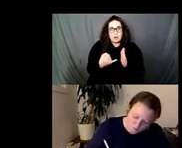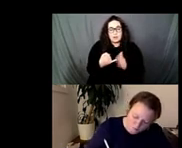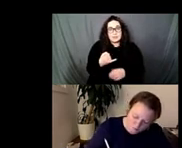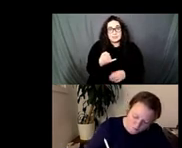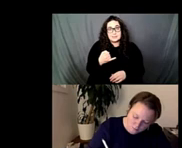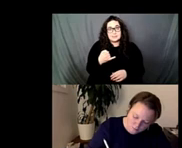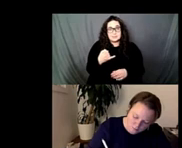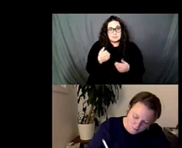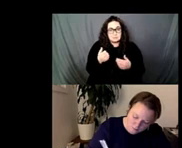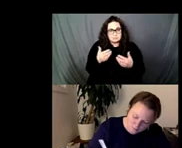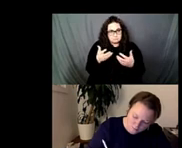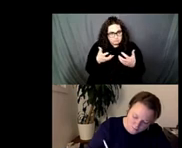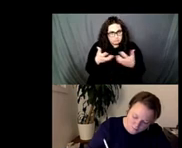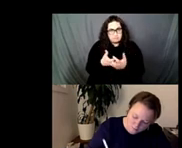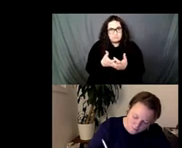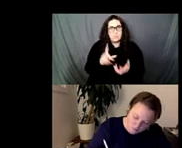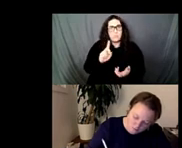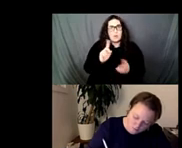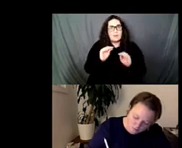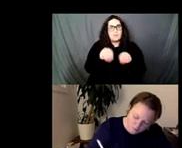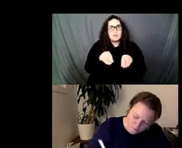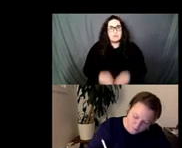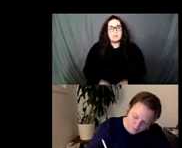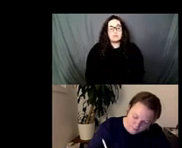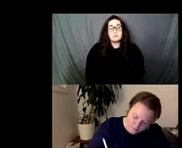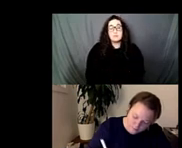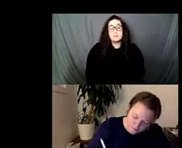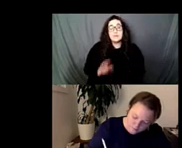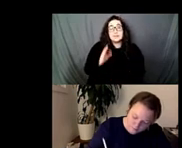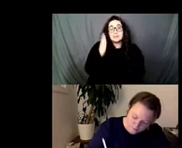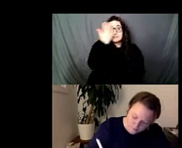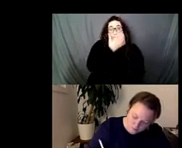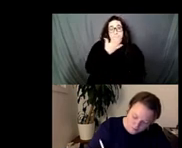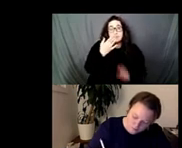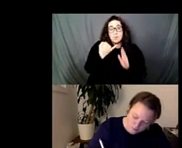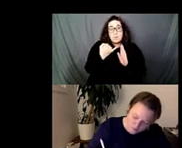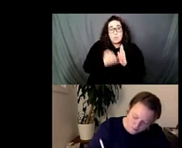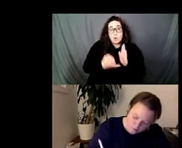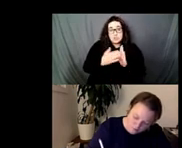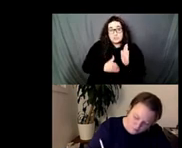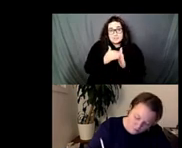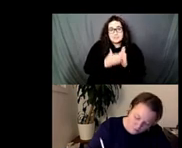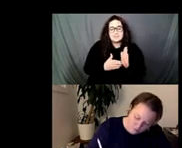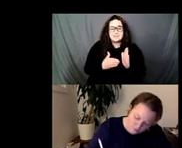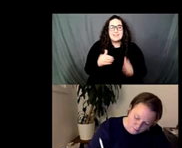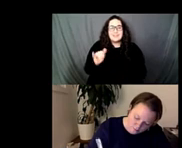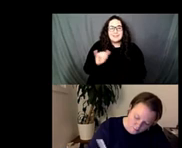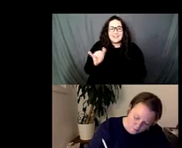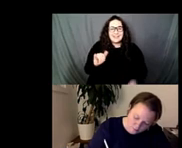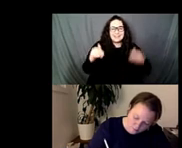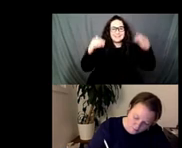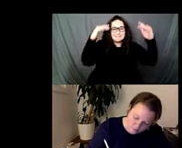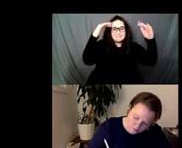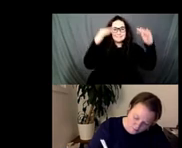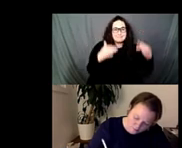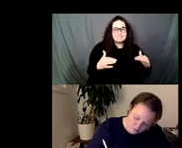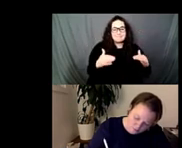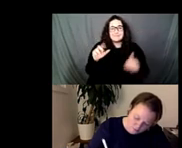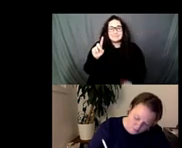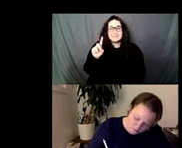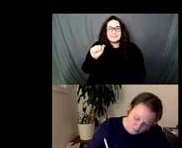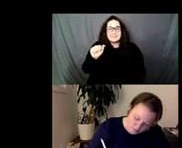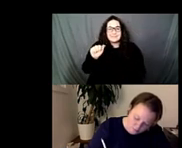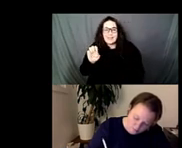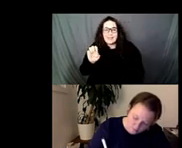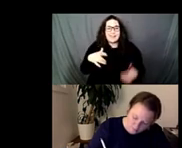know his portraits were these kinds of spatial experiences where you walk into a room and you see a list of dates and events usually